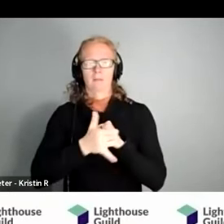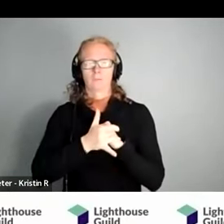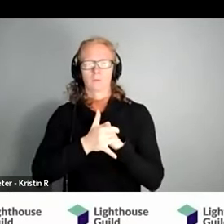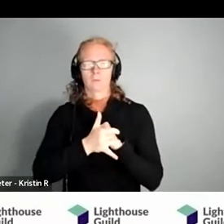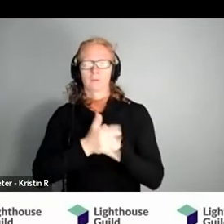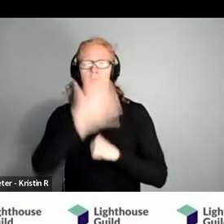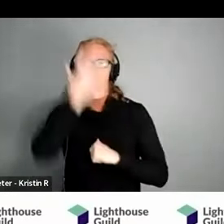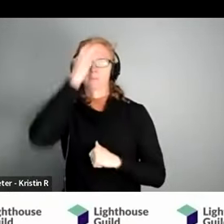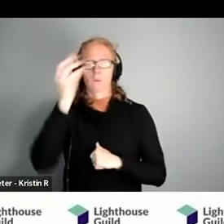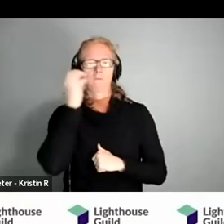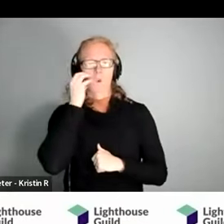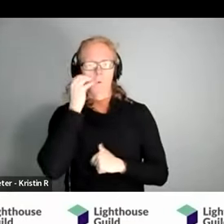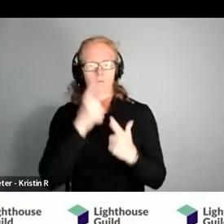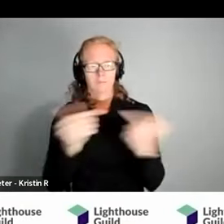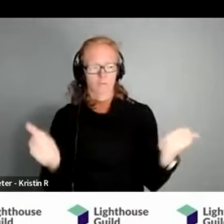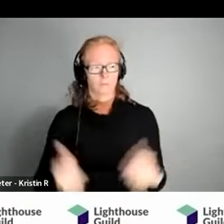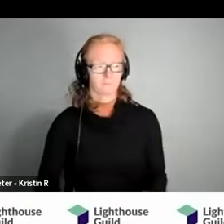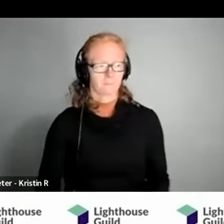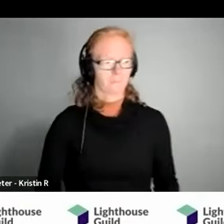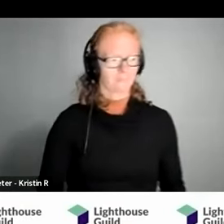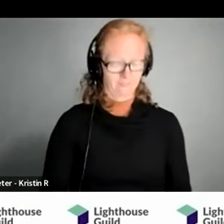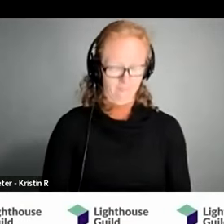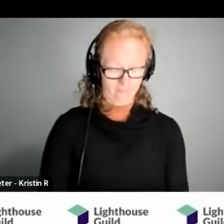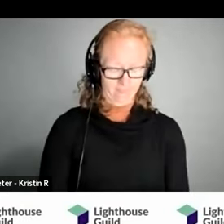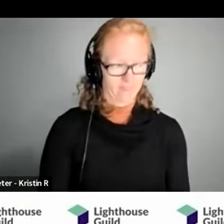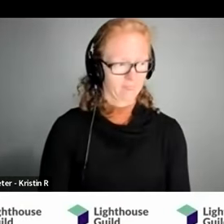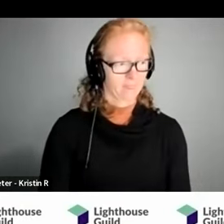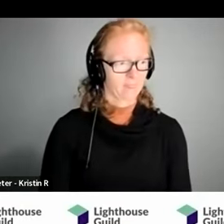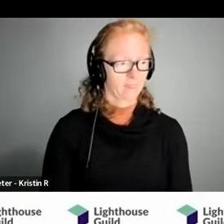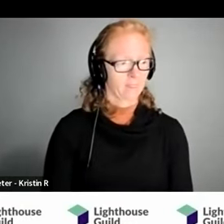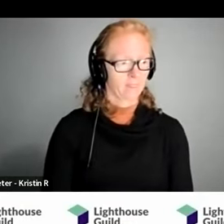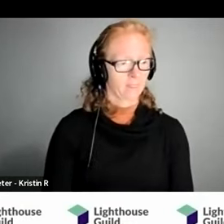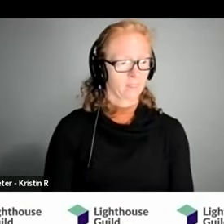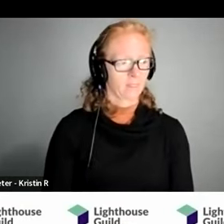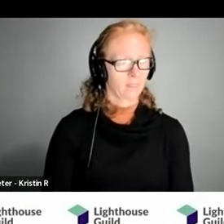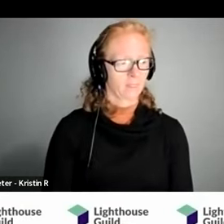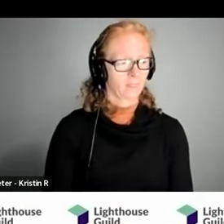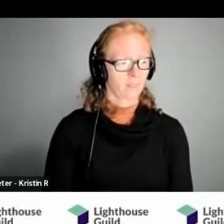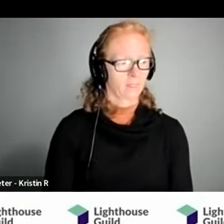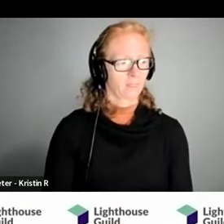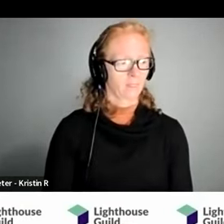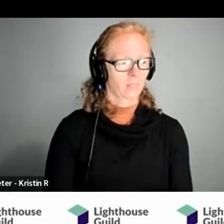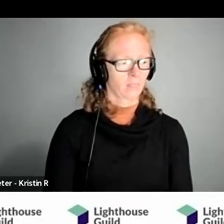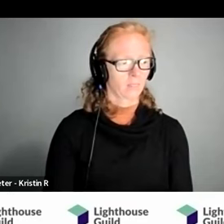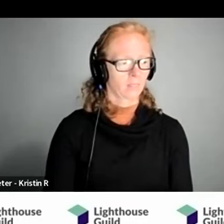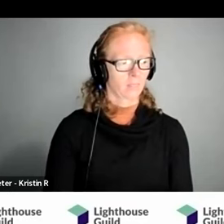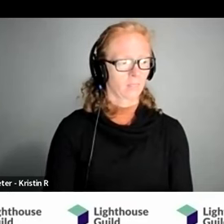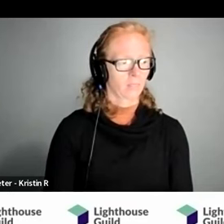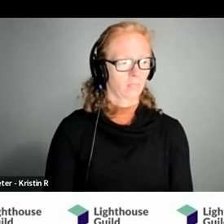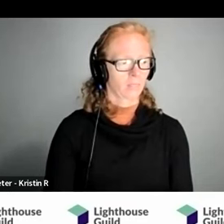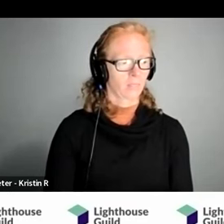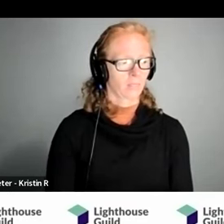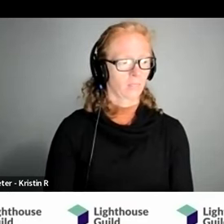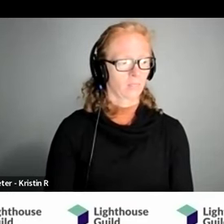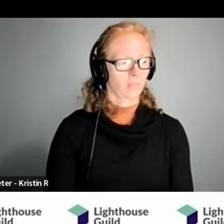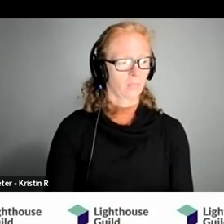smartphones etc um yeah it's it's it's definitely a challenge for everyone uh what works for